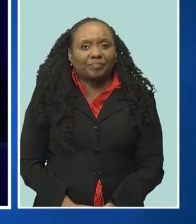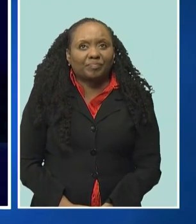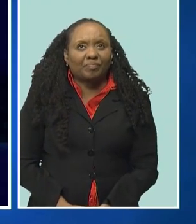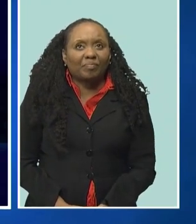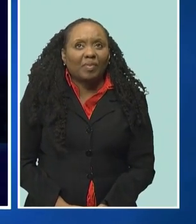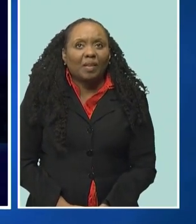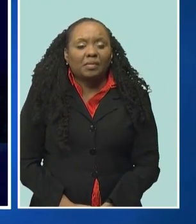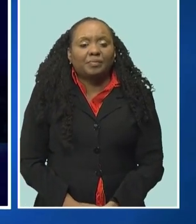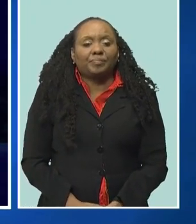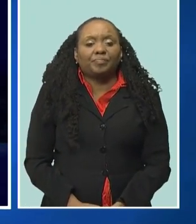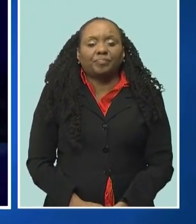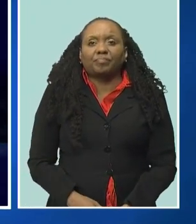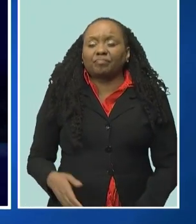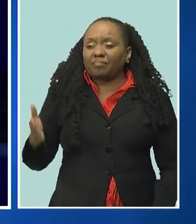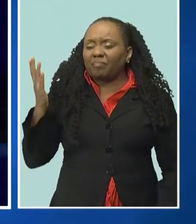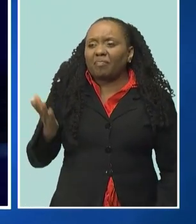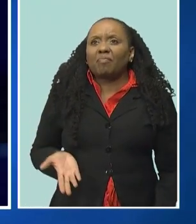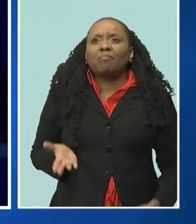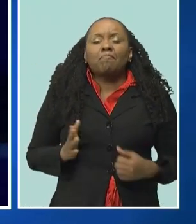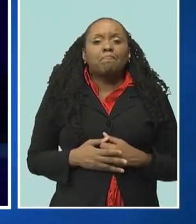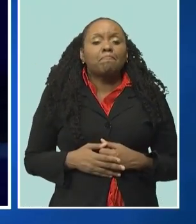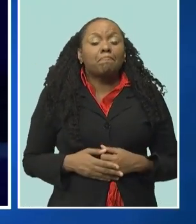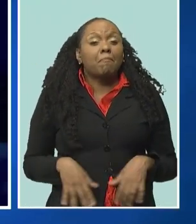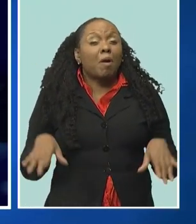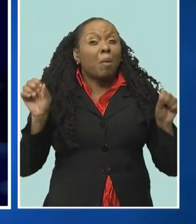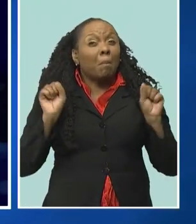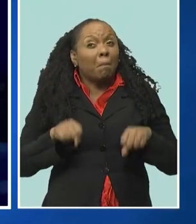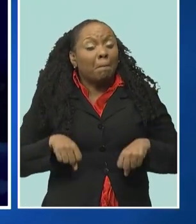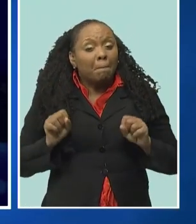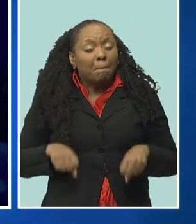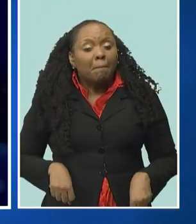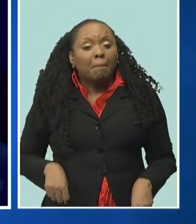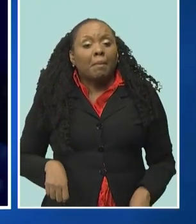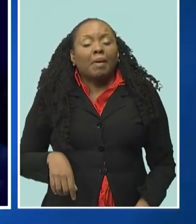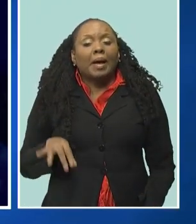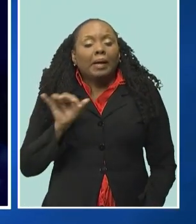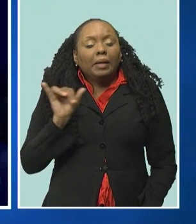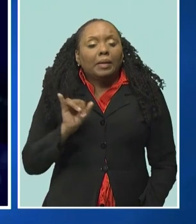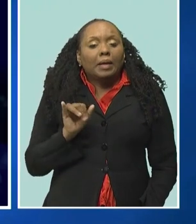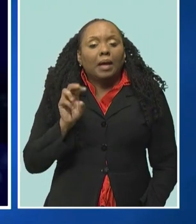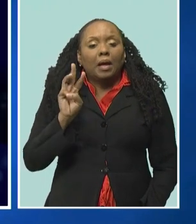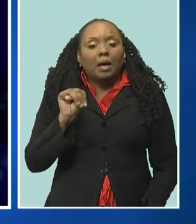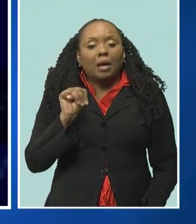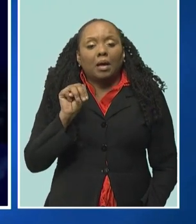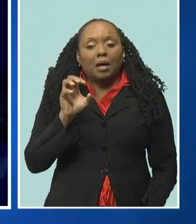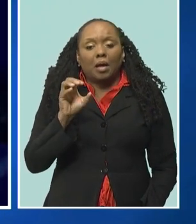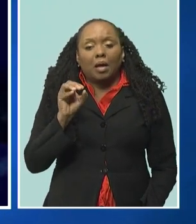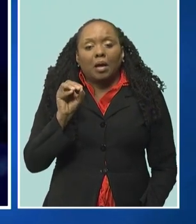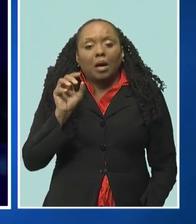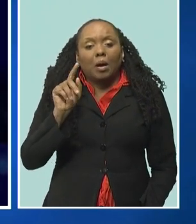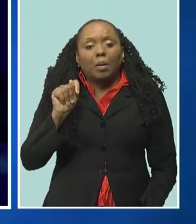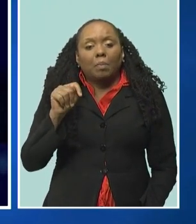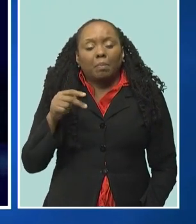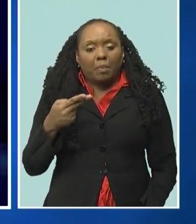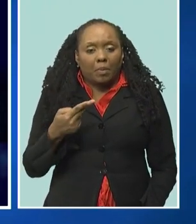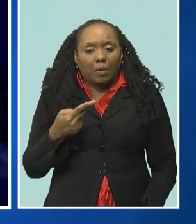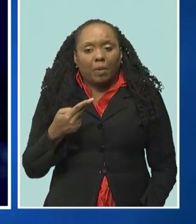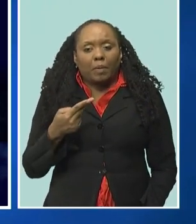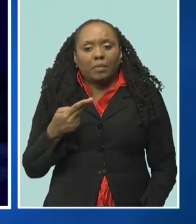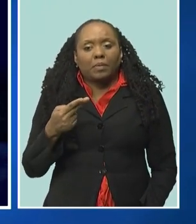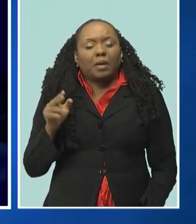likely it is a species of moth belonging to the family